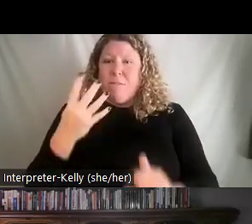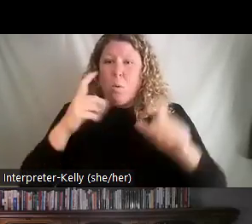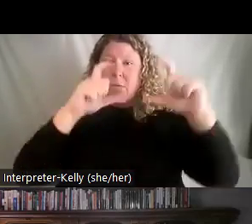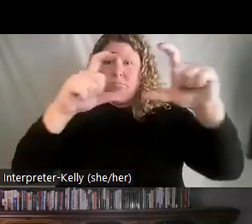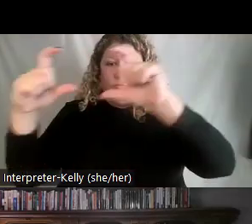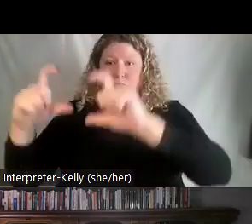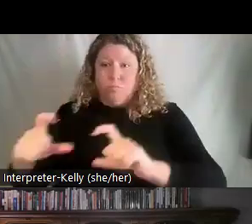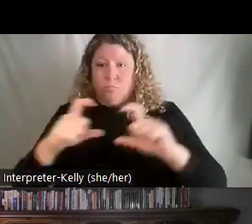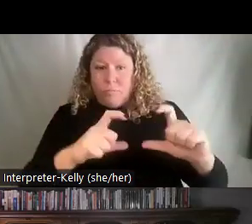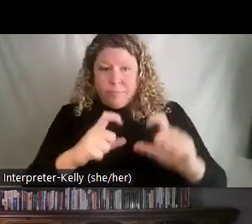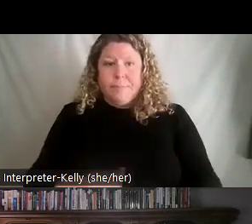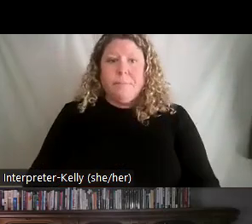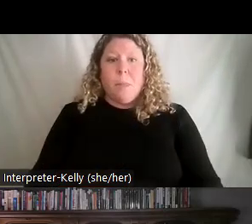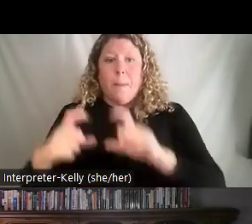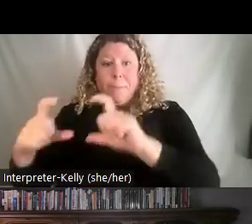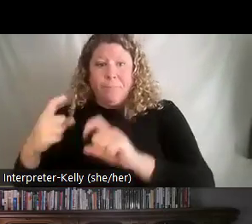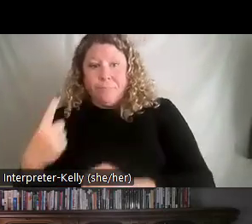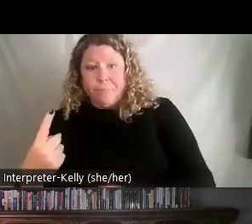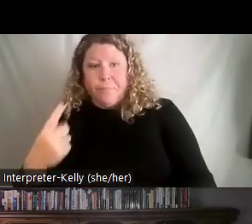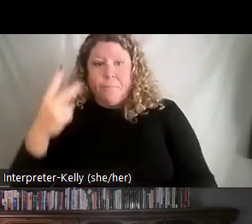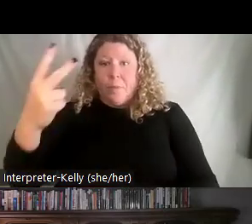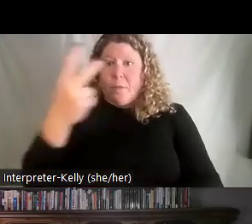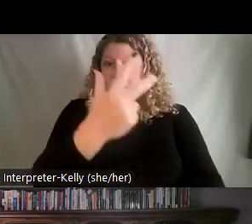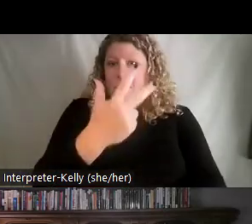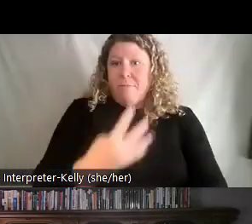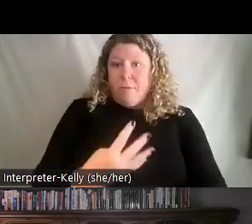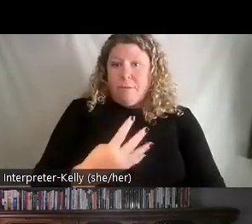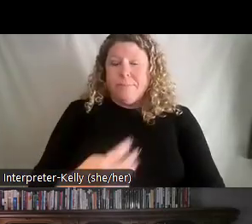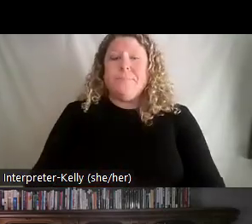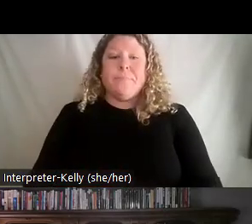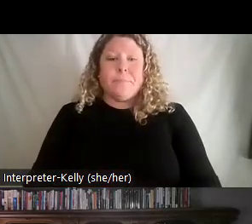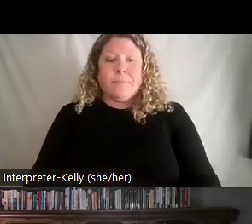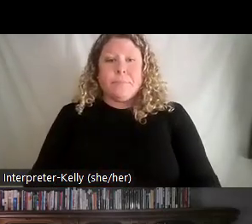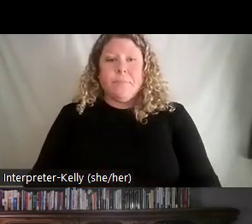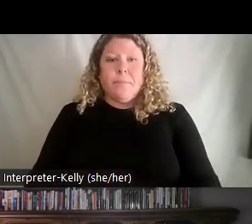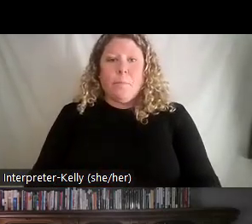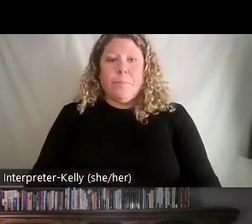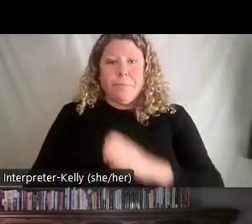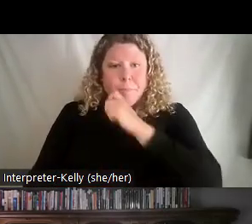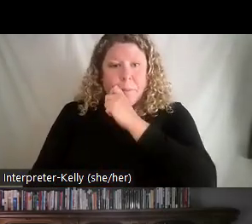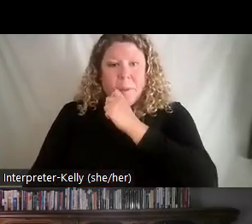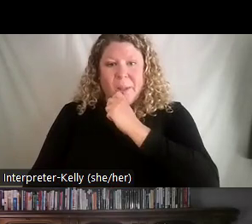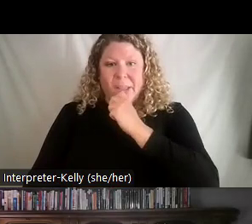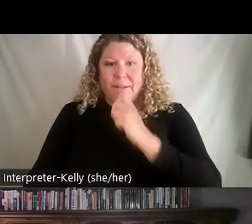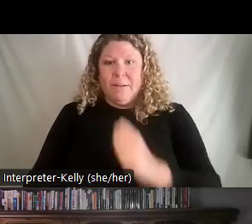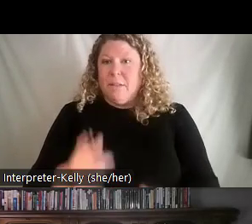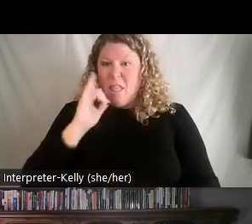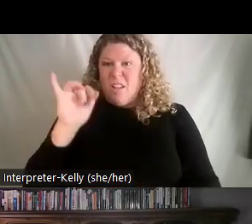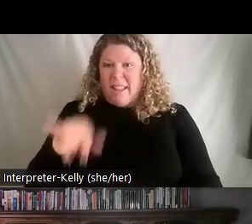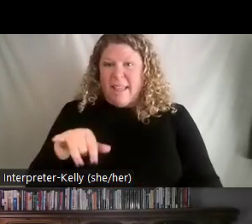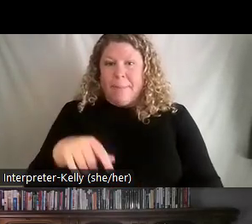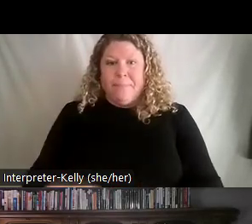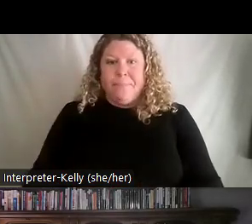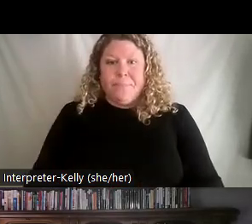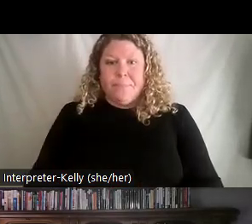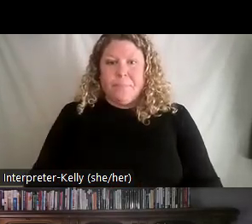for style one, style two, style three, and style four. So, what does that look like? Well, it looks like this. Kind of